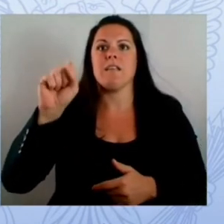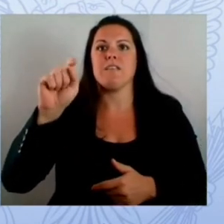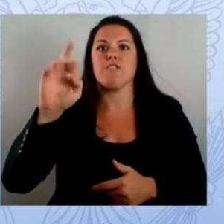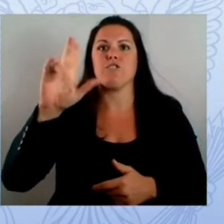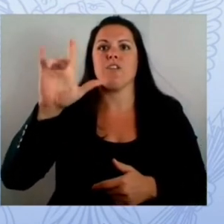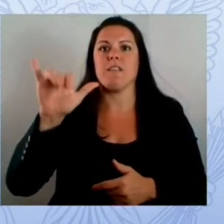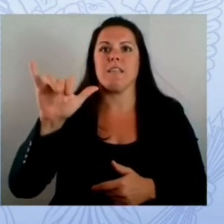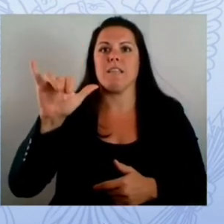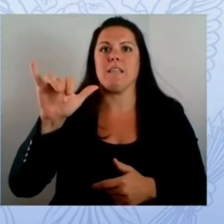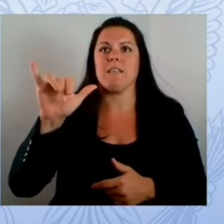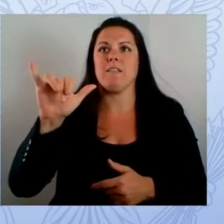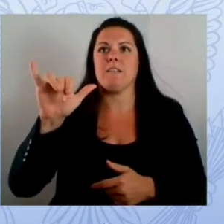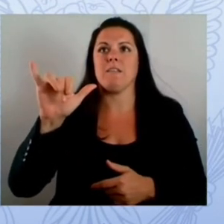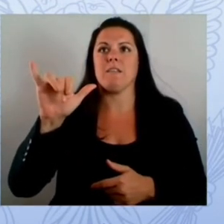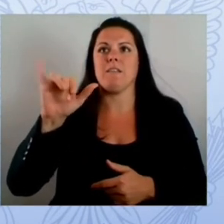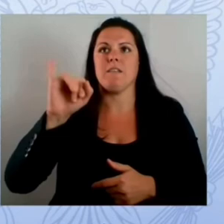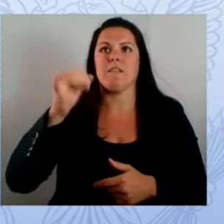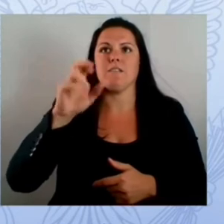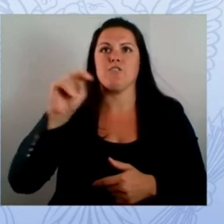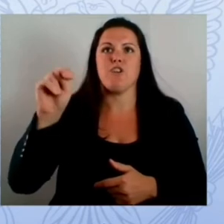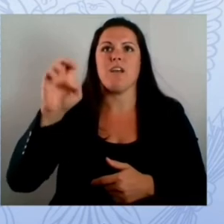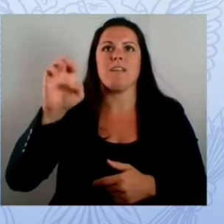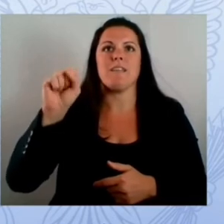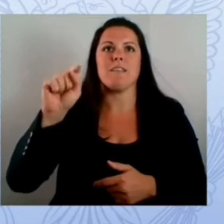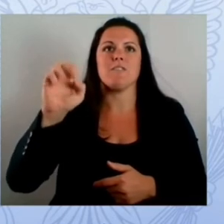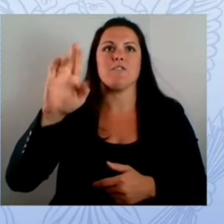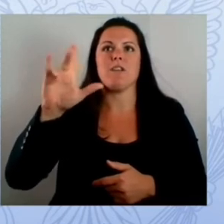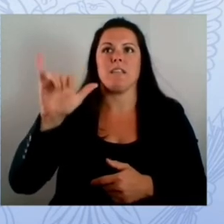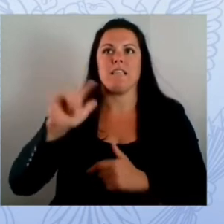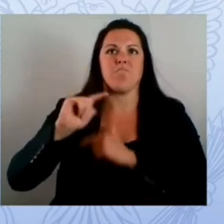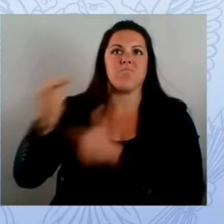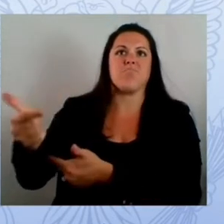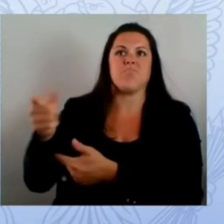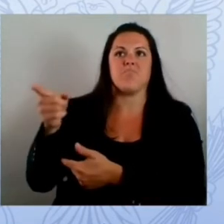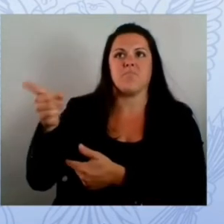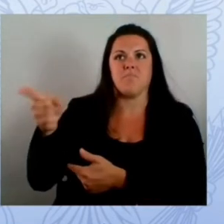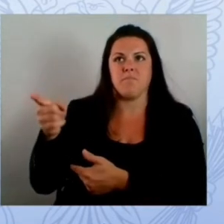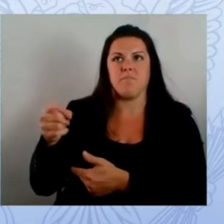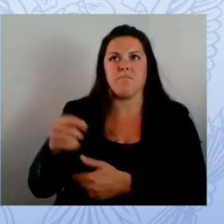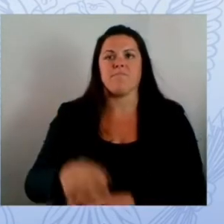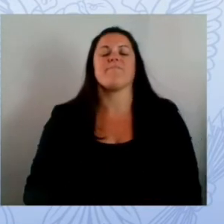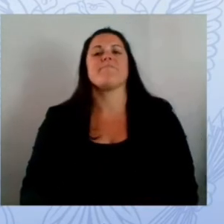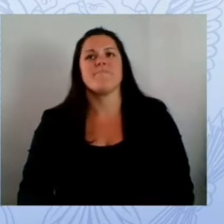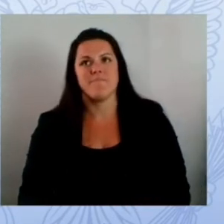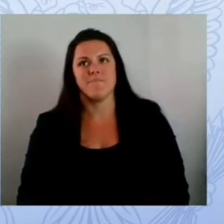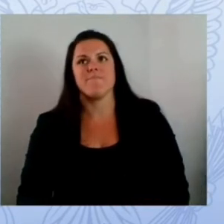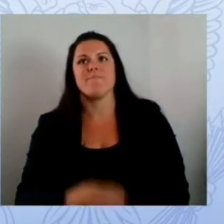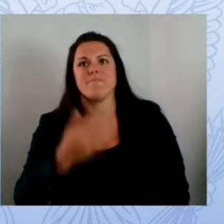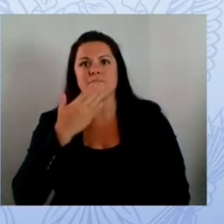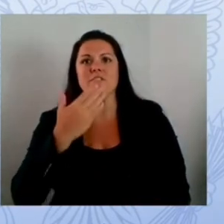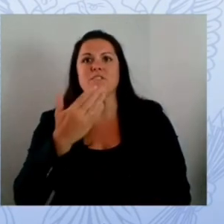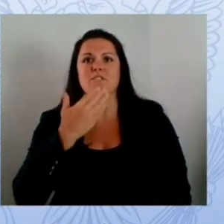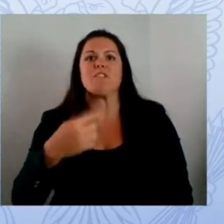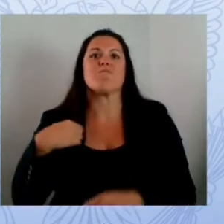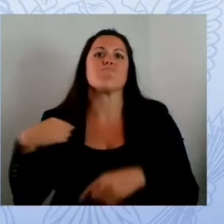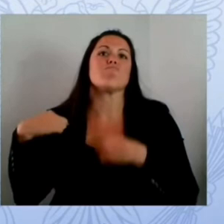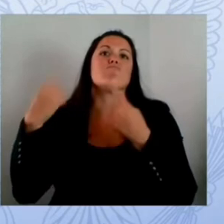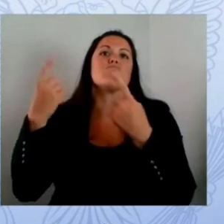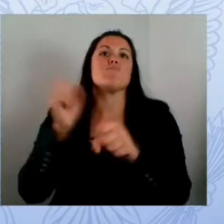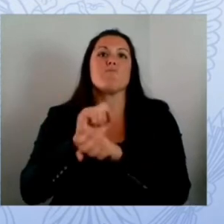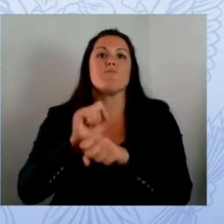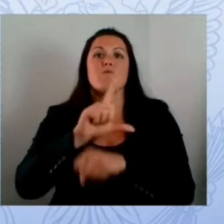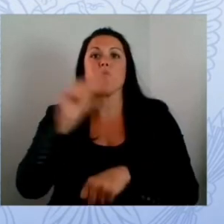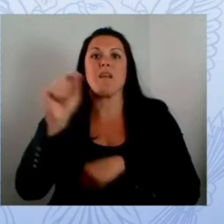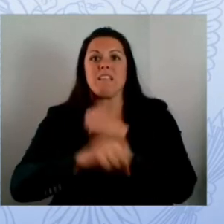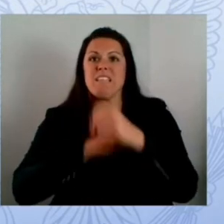almost three decades and the level of collaboration i love the teamwork makes the dream work exactly uh across the federal